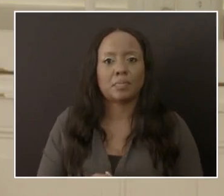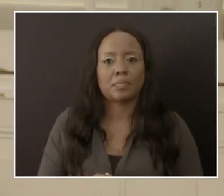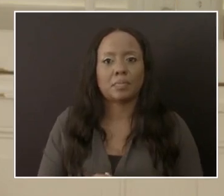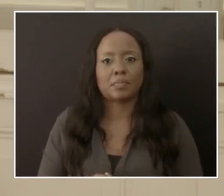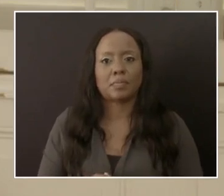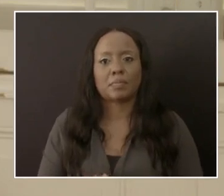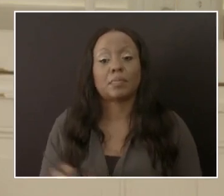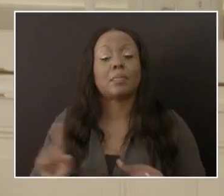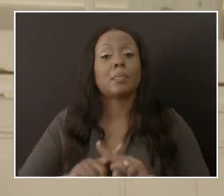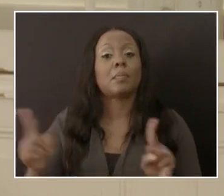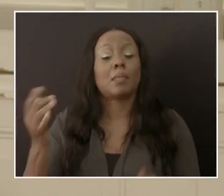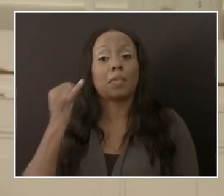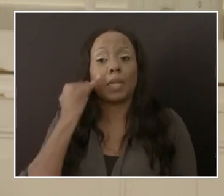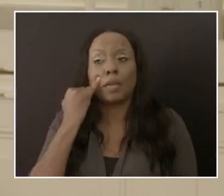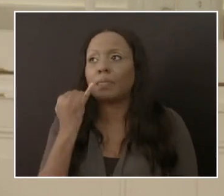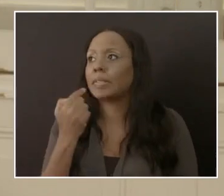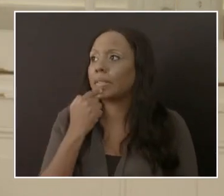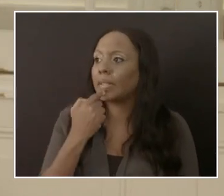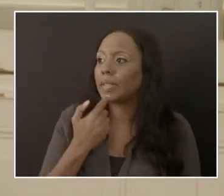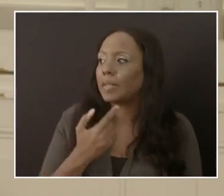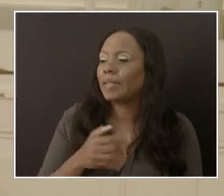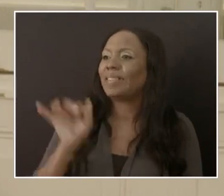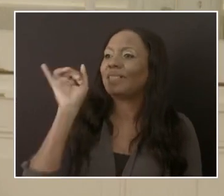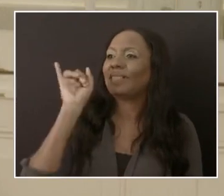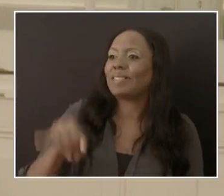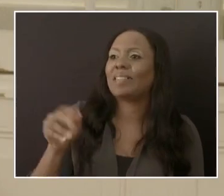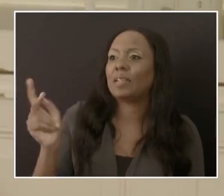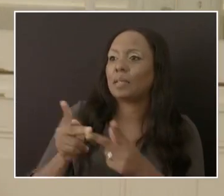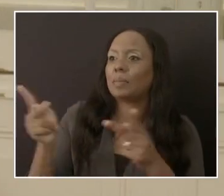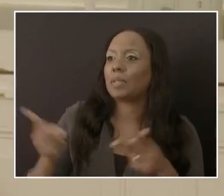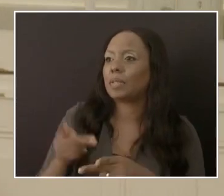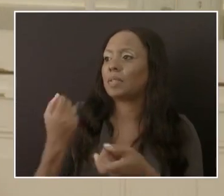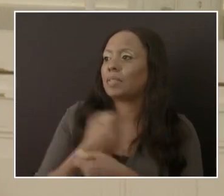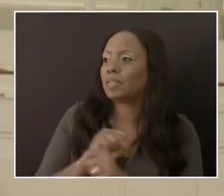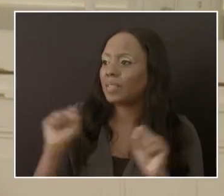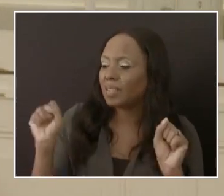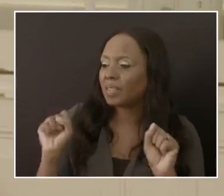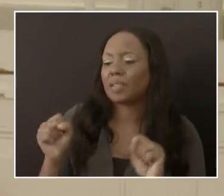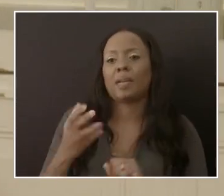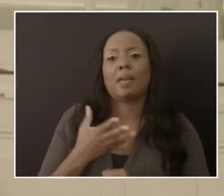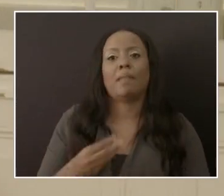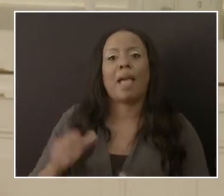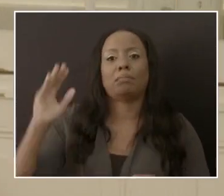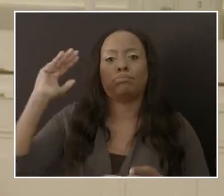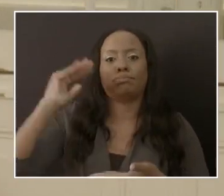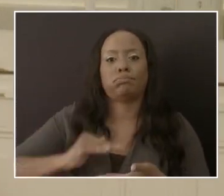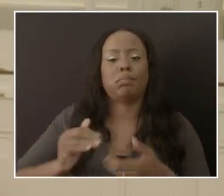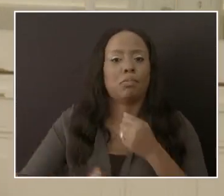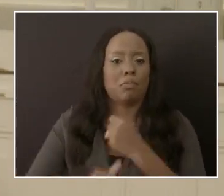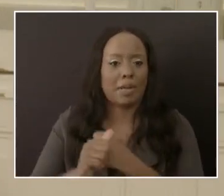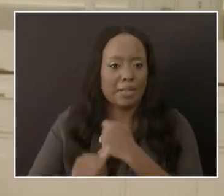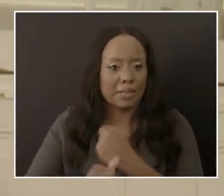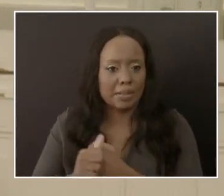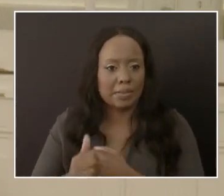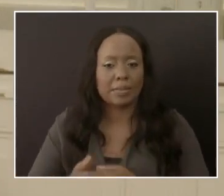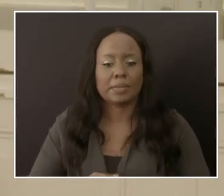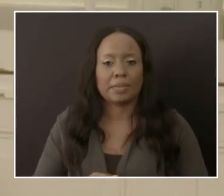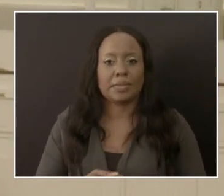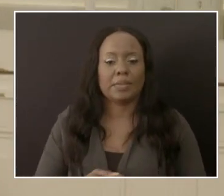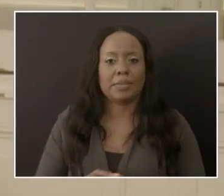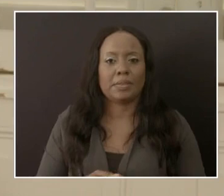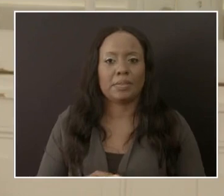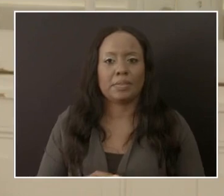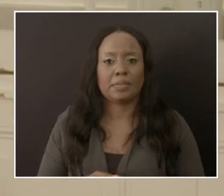relatively safe and the likelihood of transmission has been reduced, that they will have to